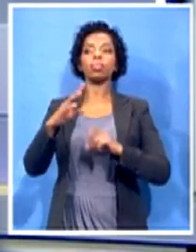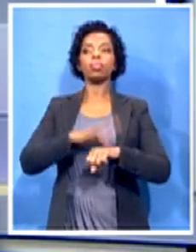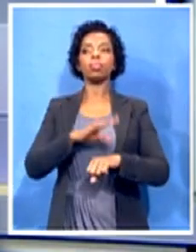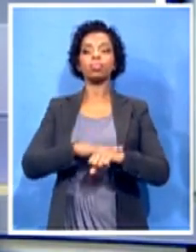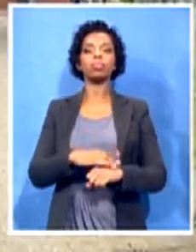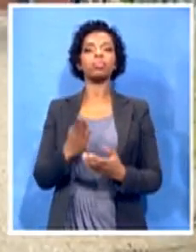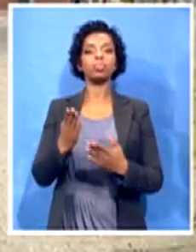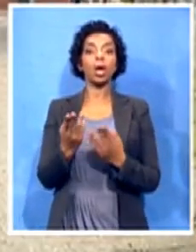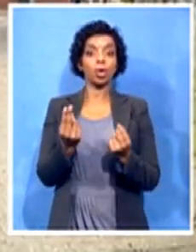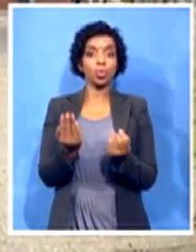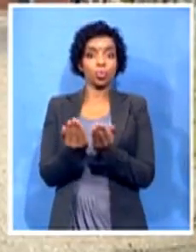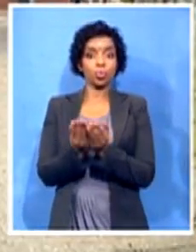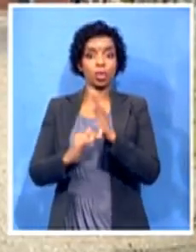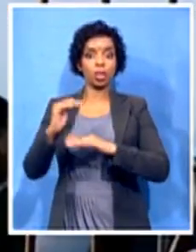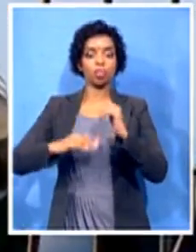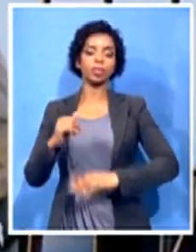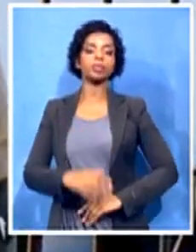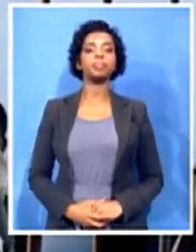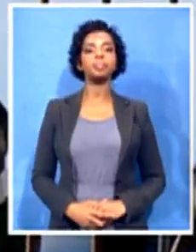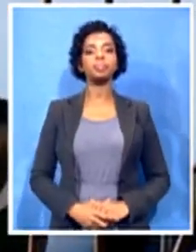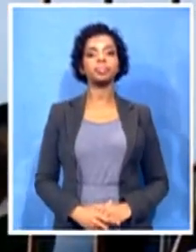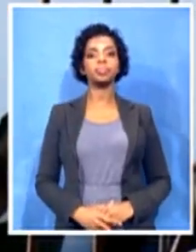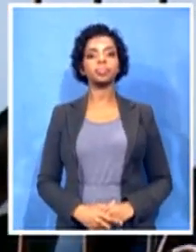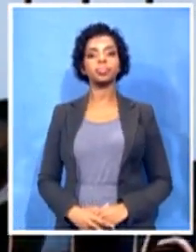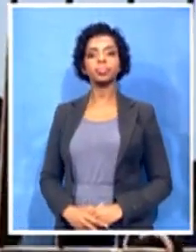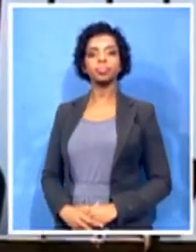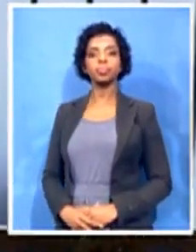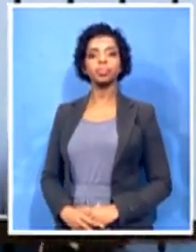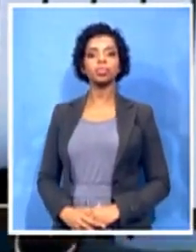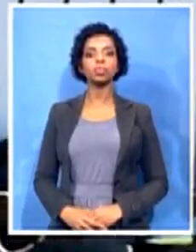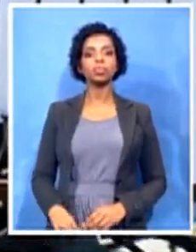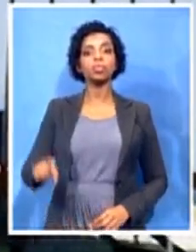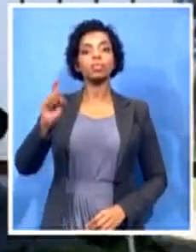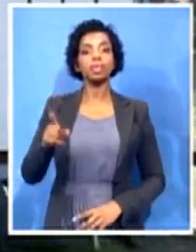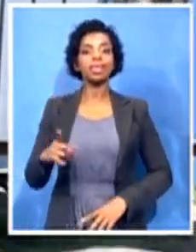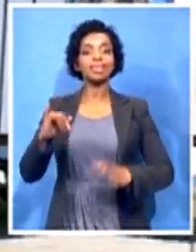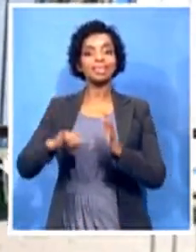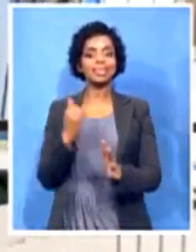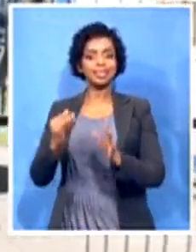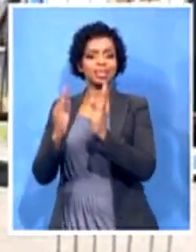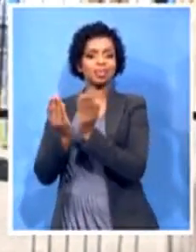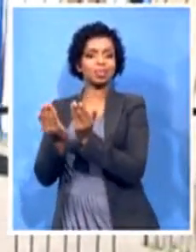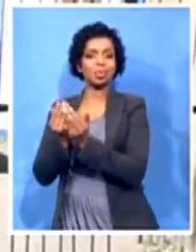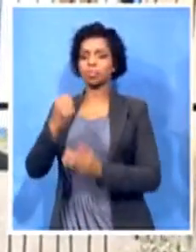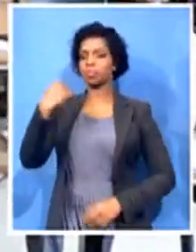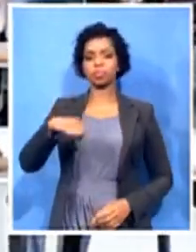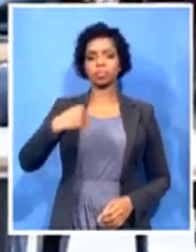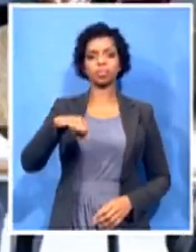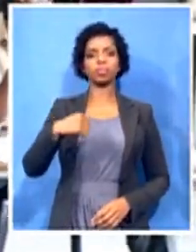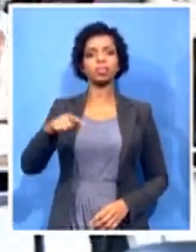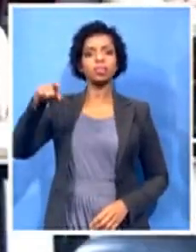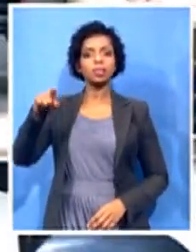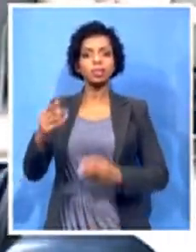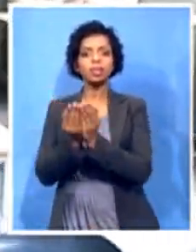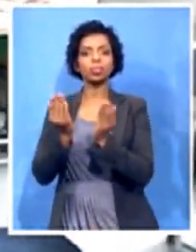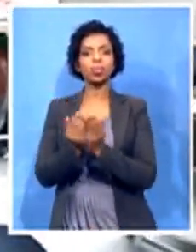This is not just a school. Without it, life on the streets is all these learners have. The